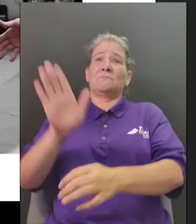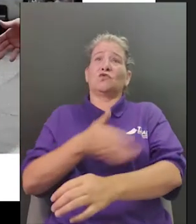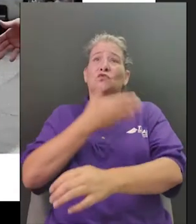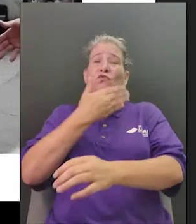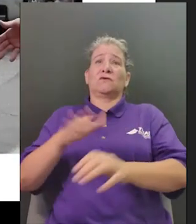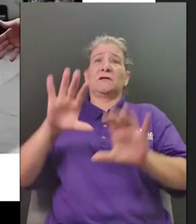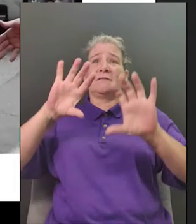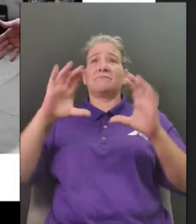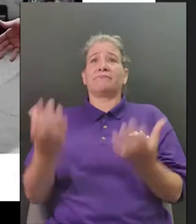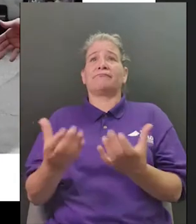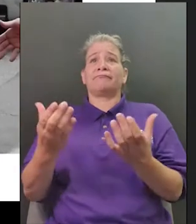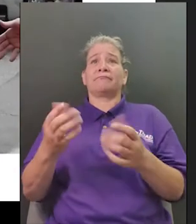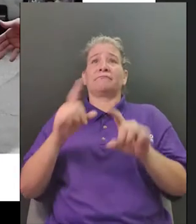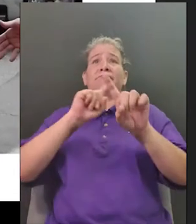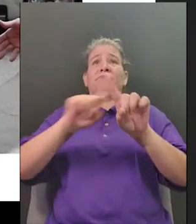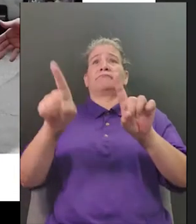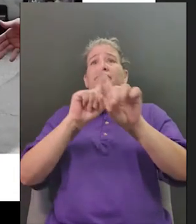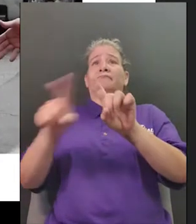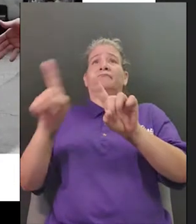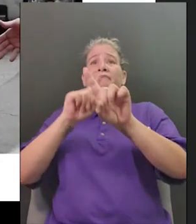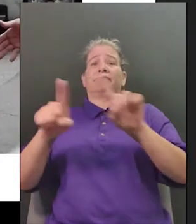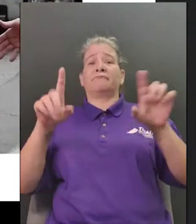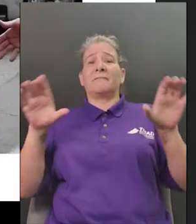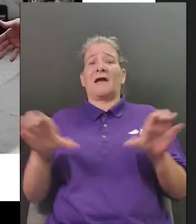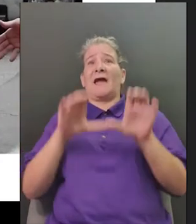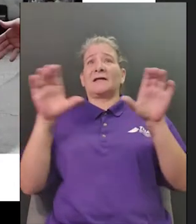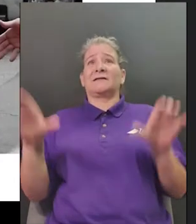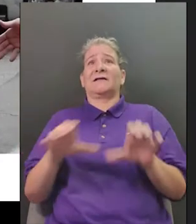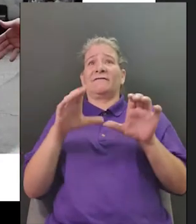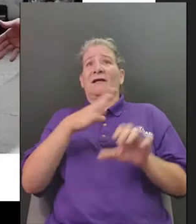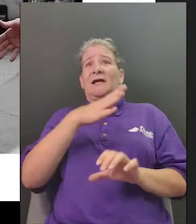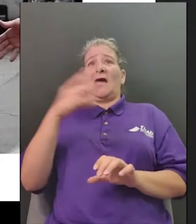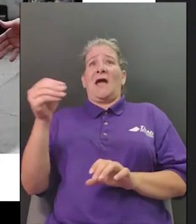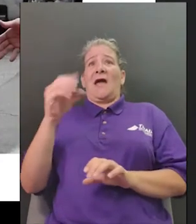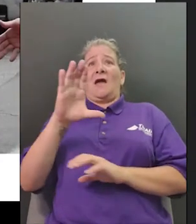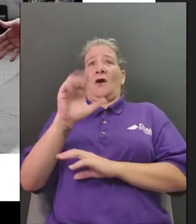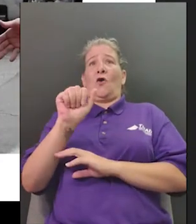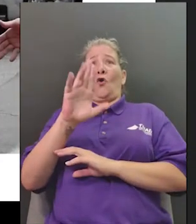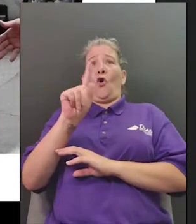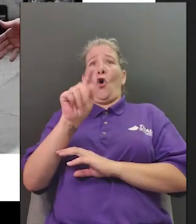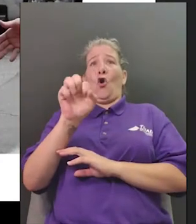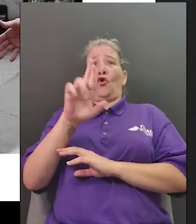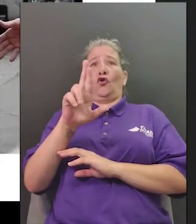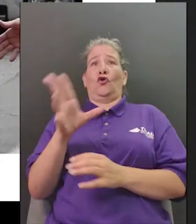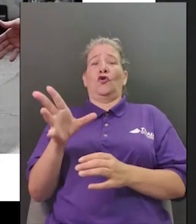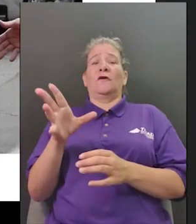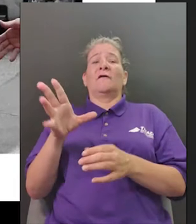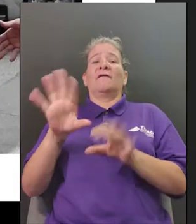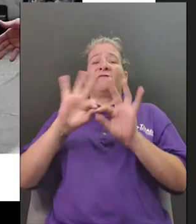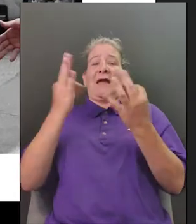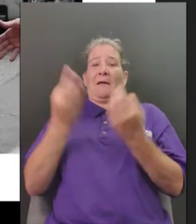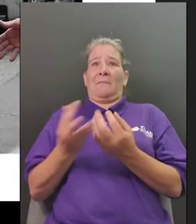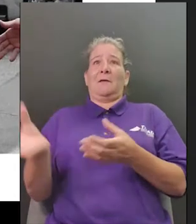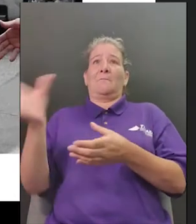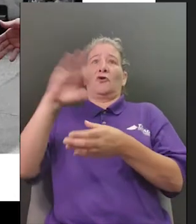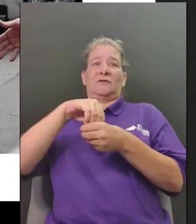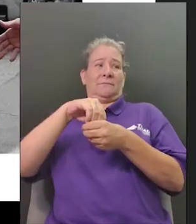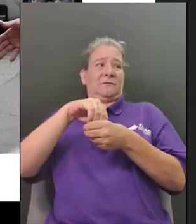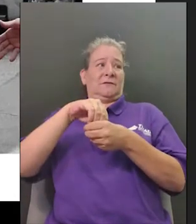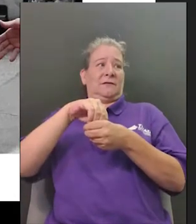is sometimes about getting out and campaigning going to festivals and activities